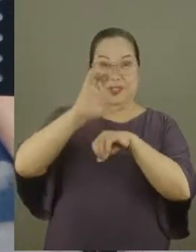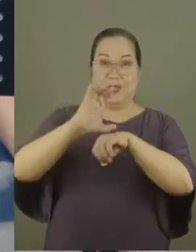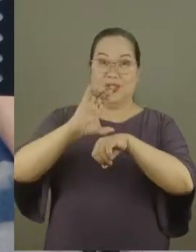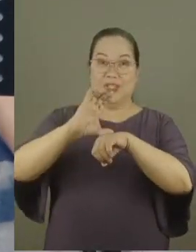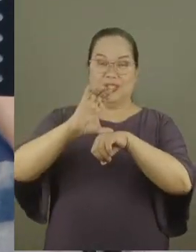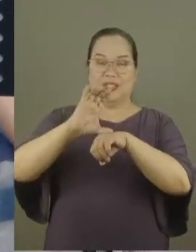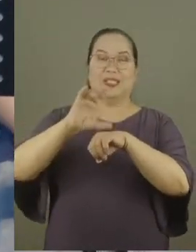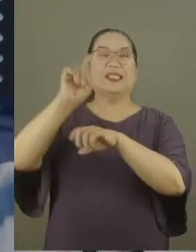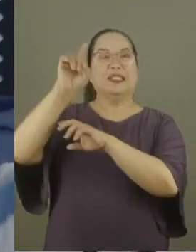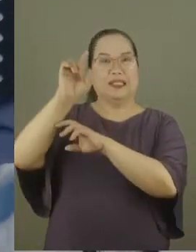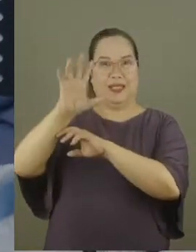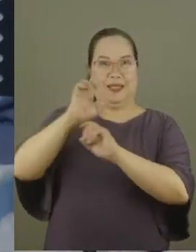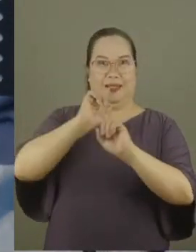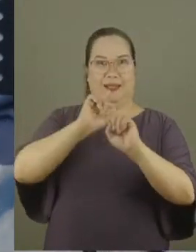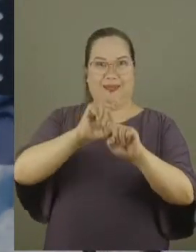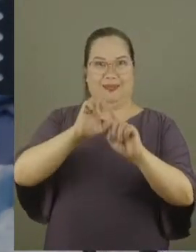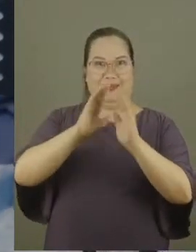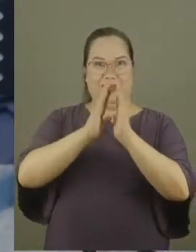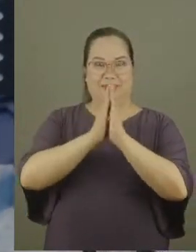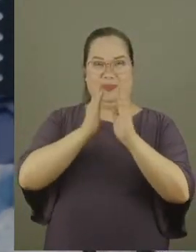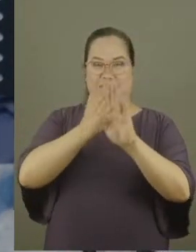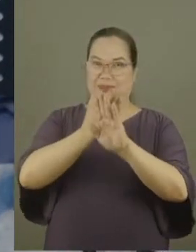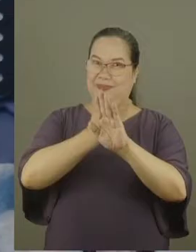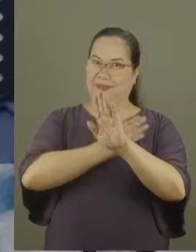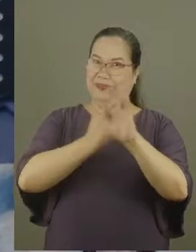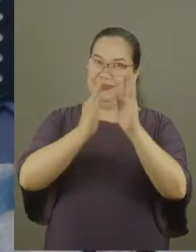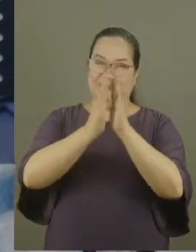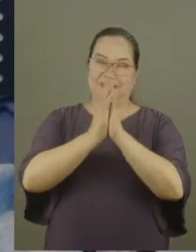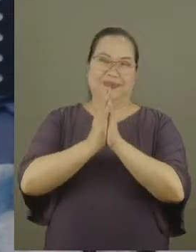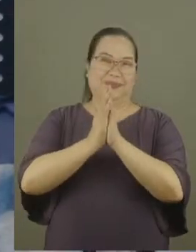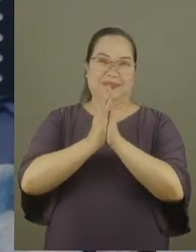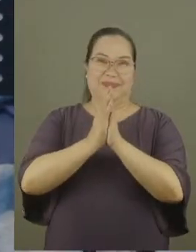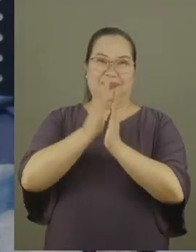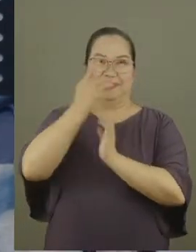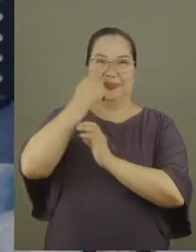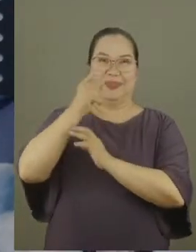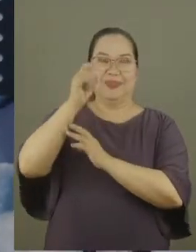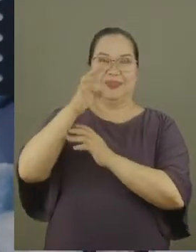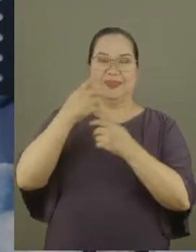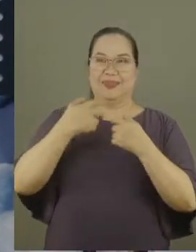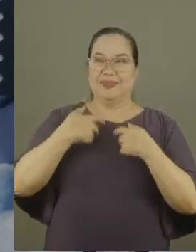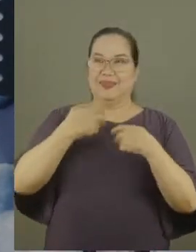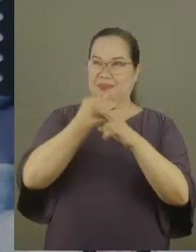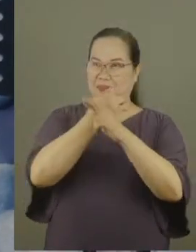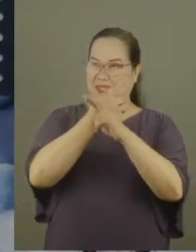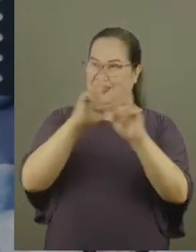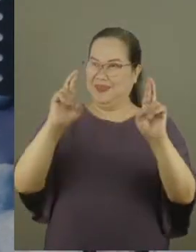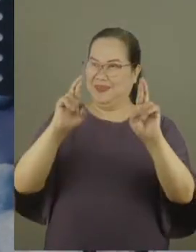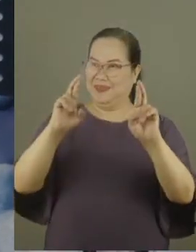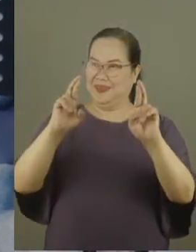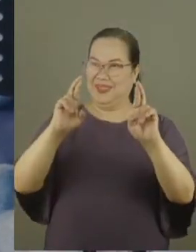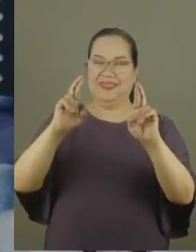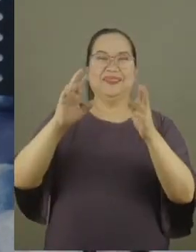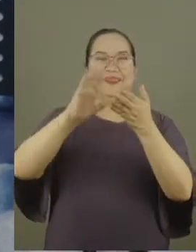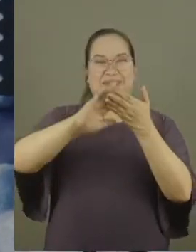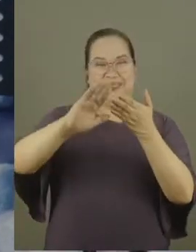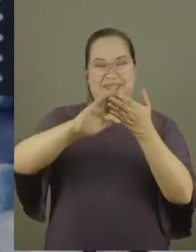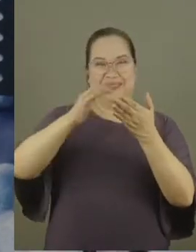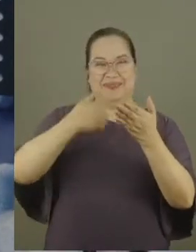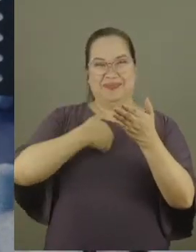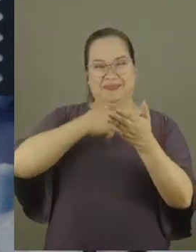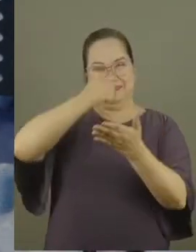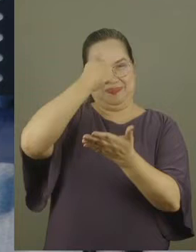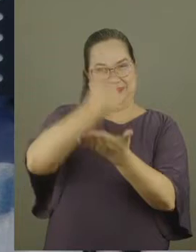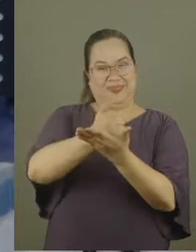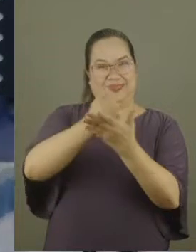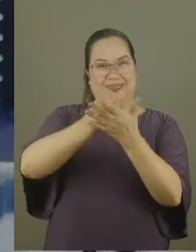He answered my prayer even before I have prayed it, because He has redeemed me, He has forgiven me, sealed me in His